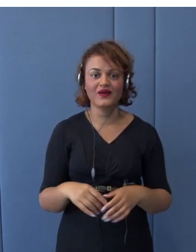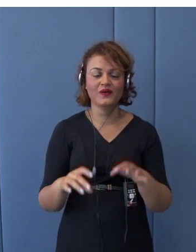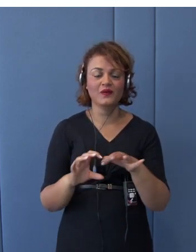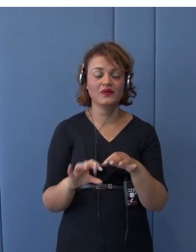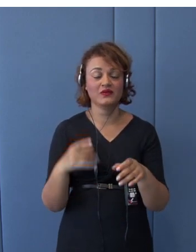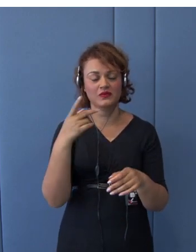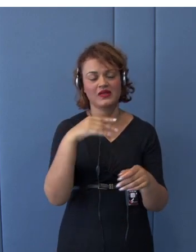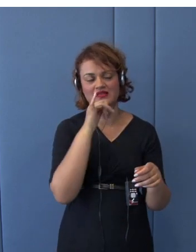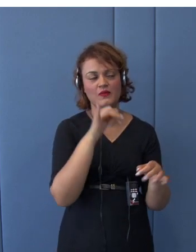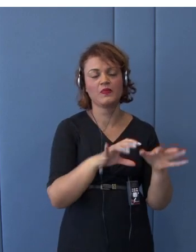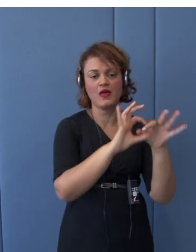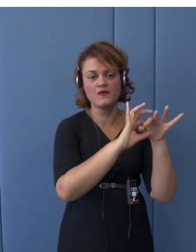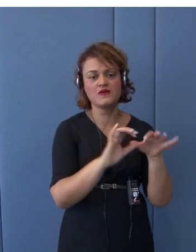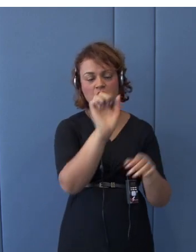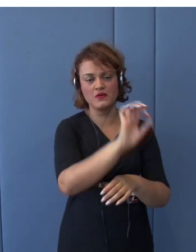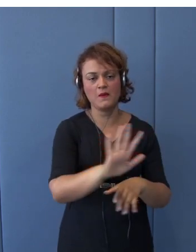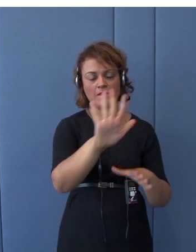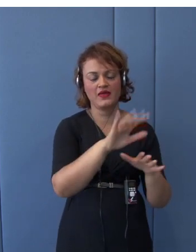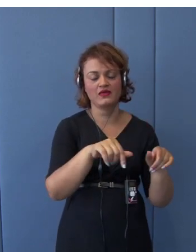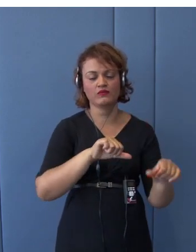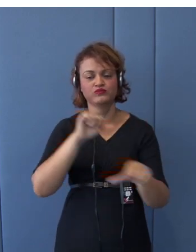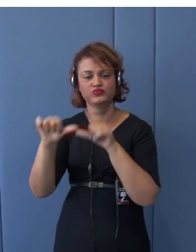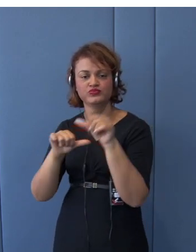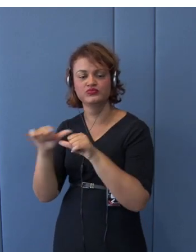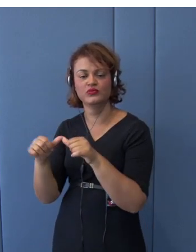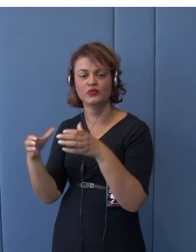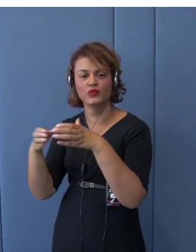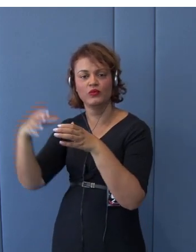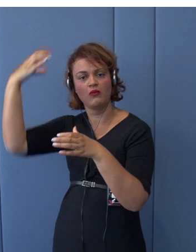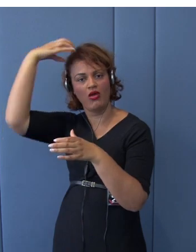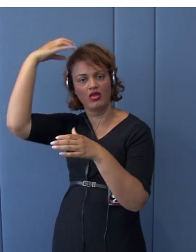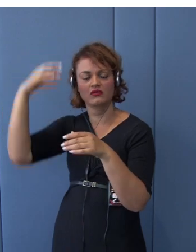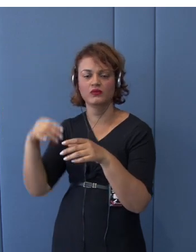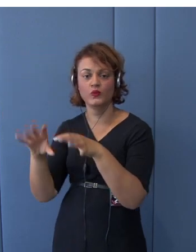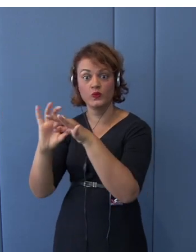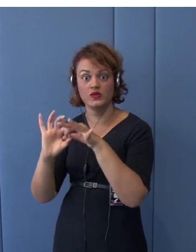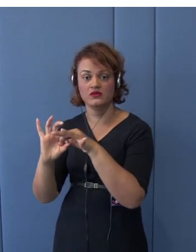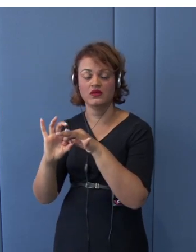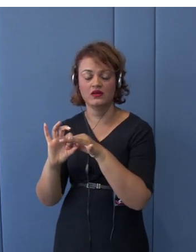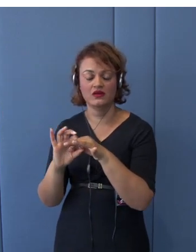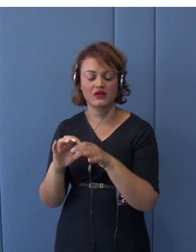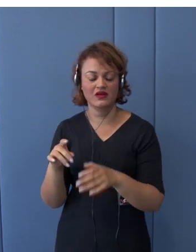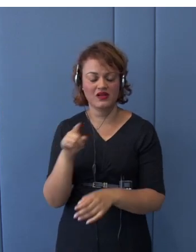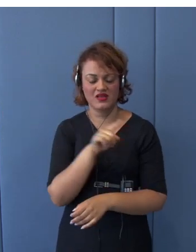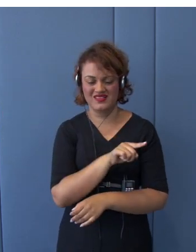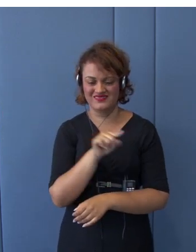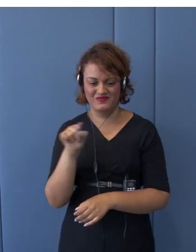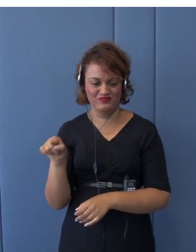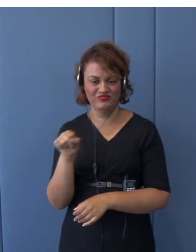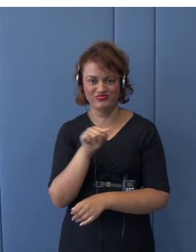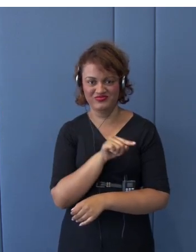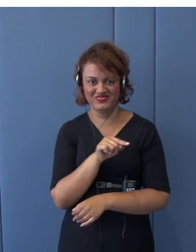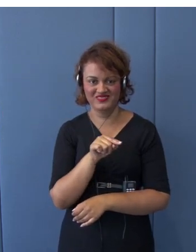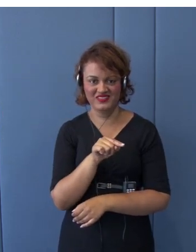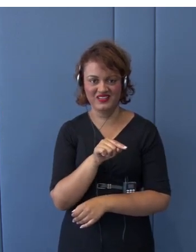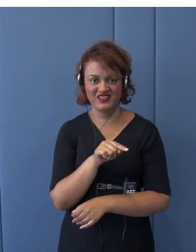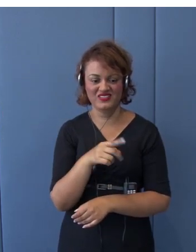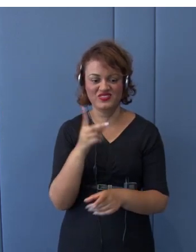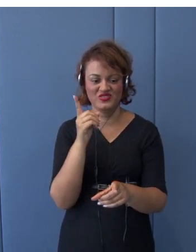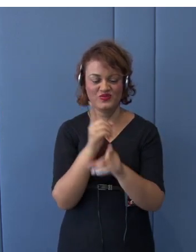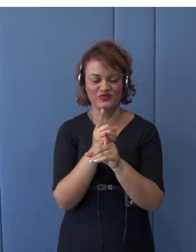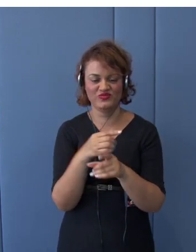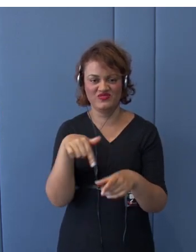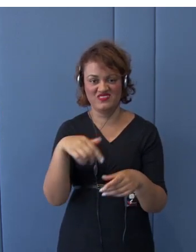been, unfortunately, realized on the 31st January of this year. Why Japan is so much interested in